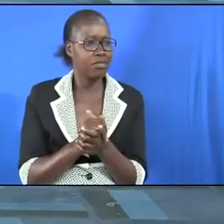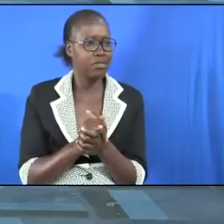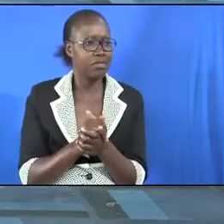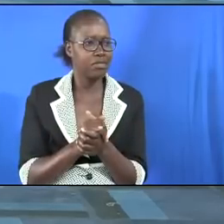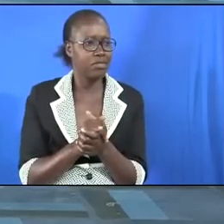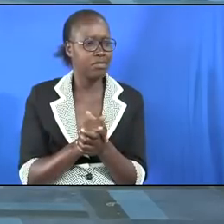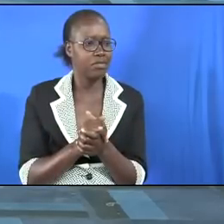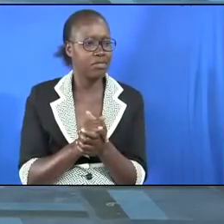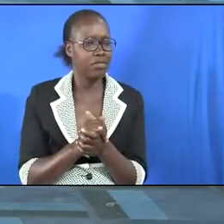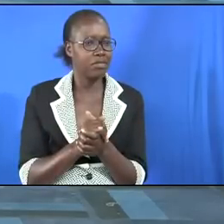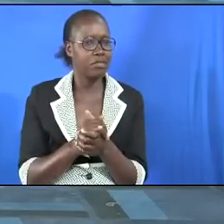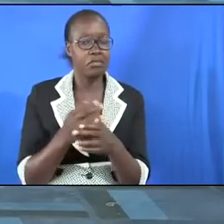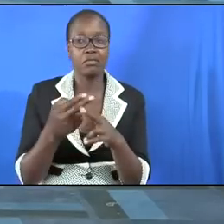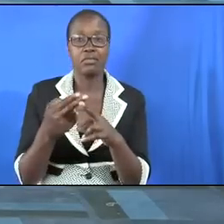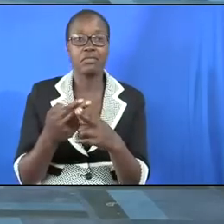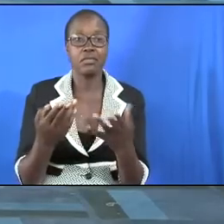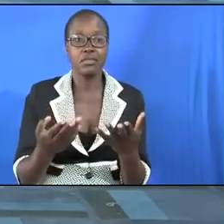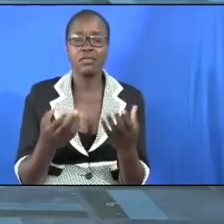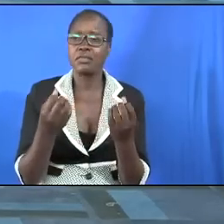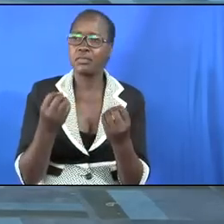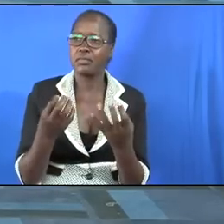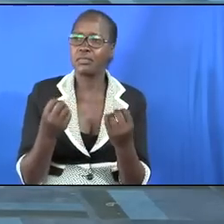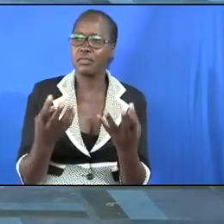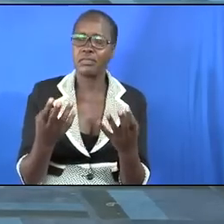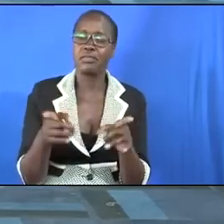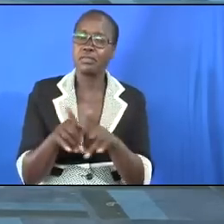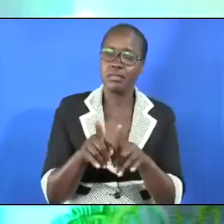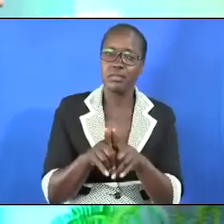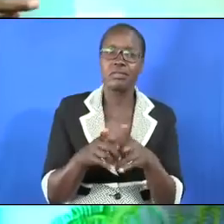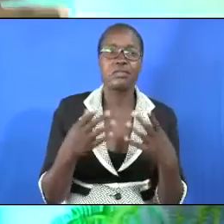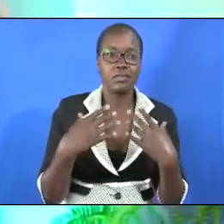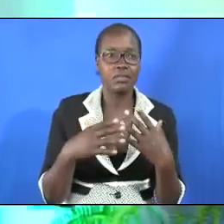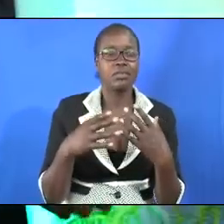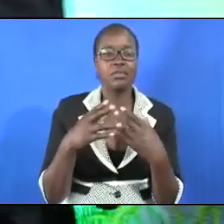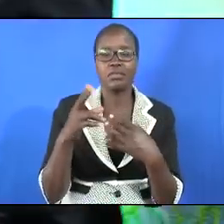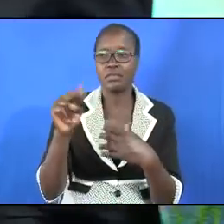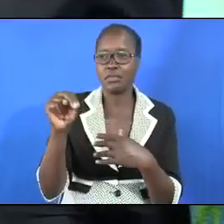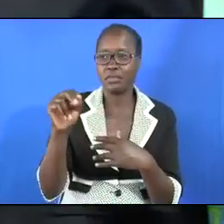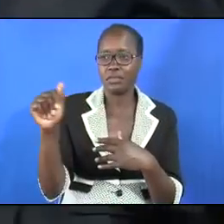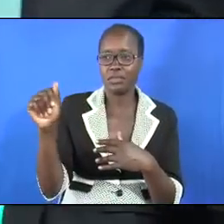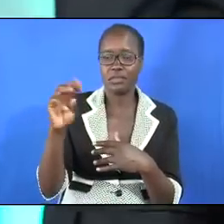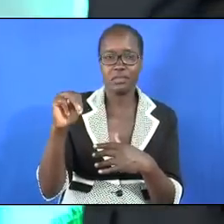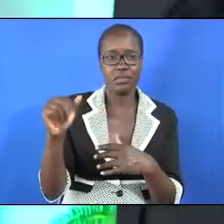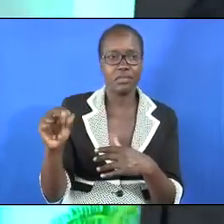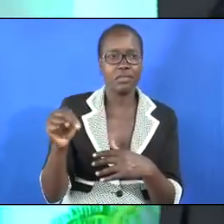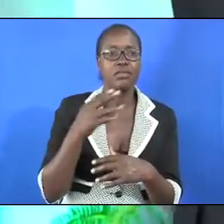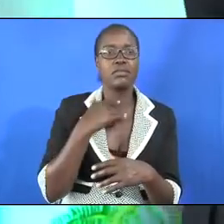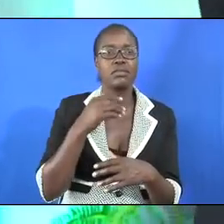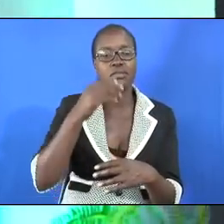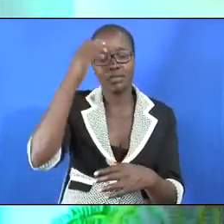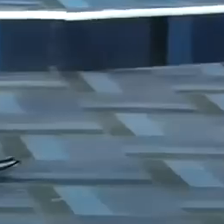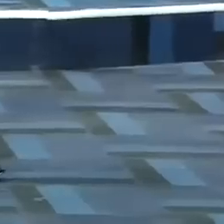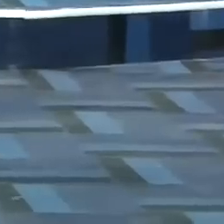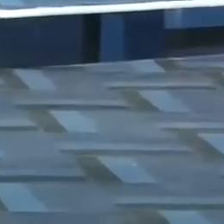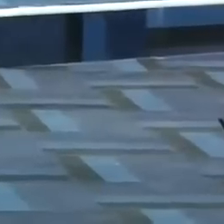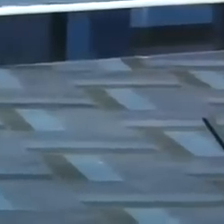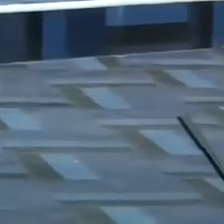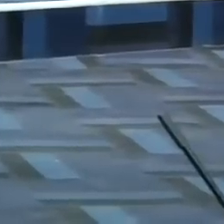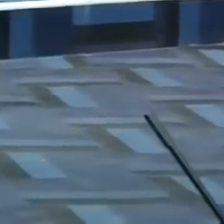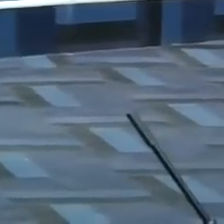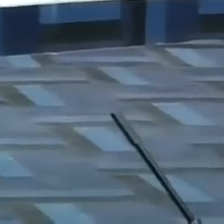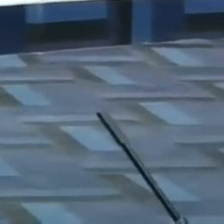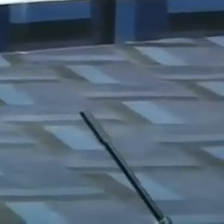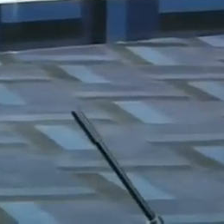and there are many brother Neimans in this world who want to have the kingdom of God in their prescription